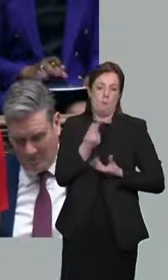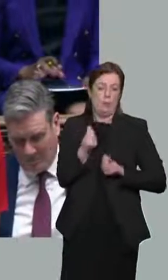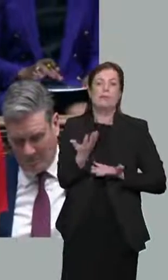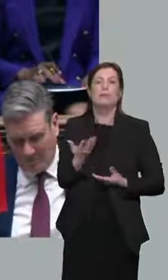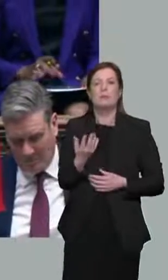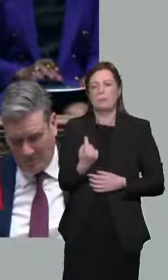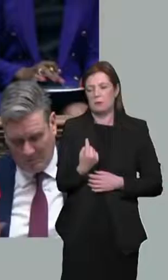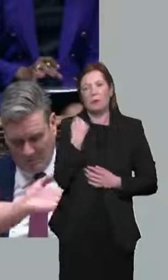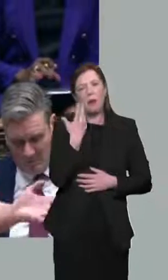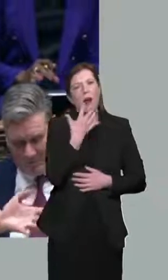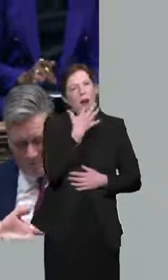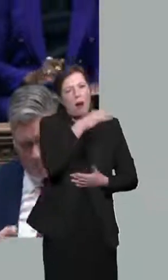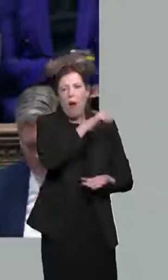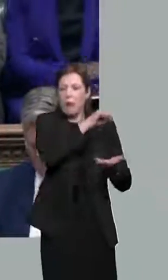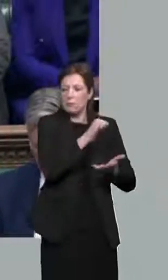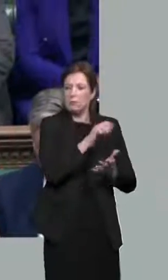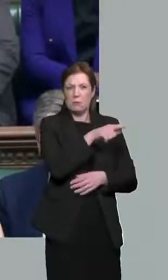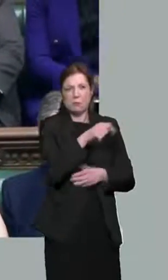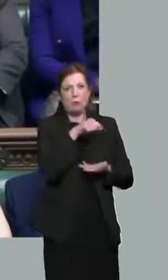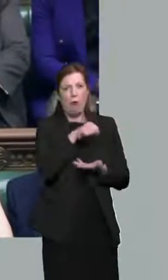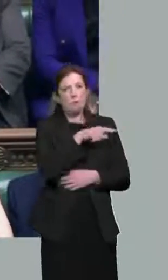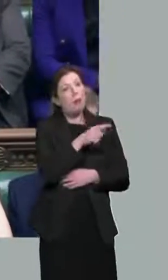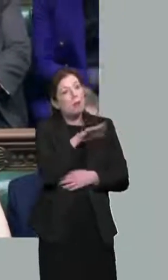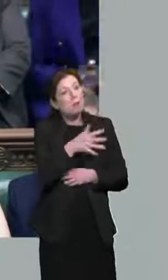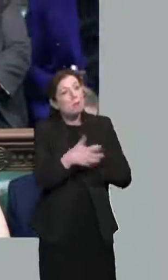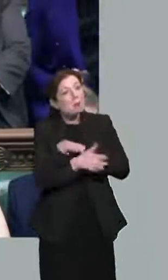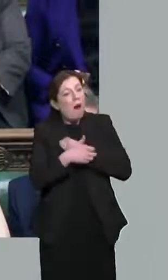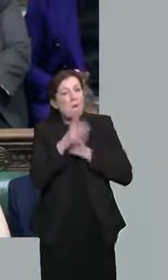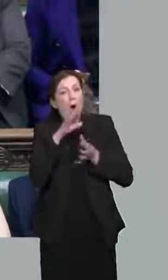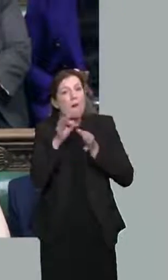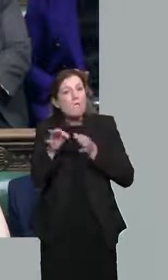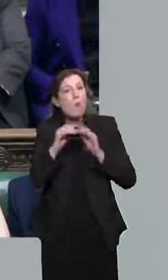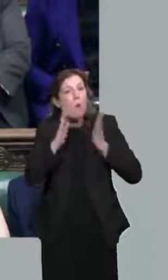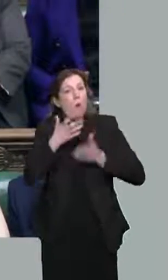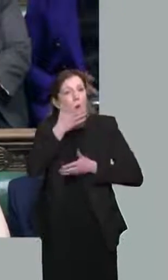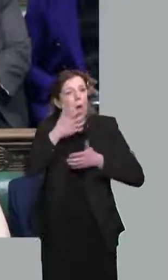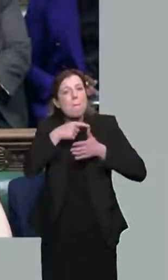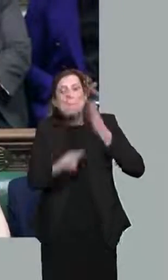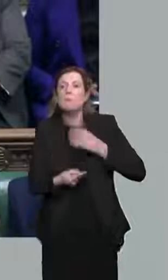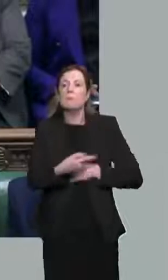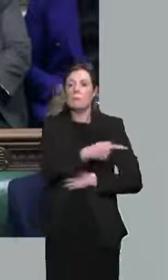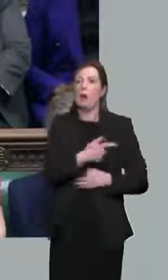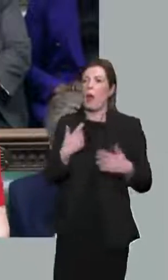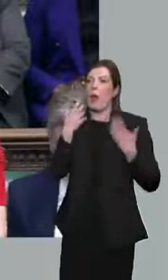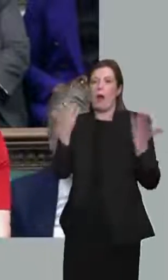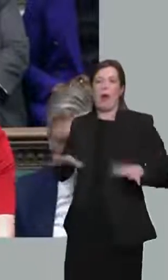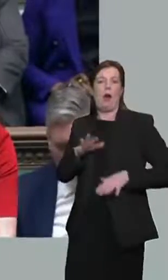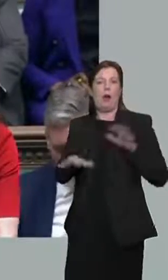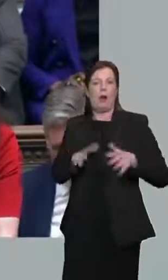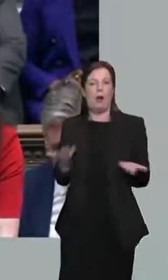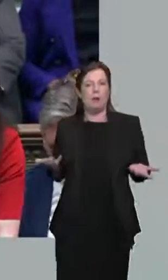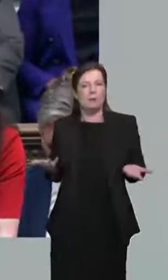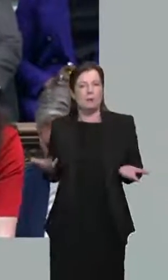was asked about fuel poverty, and he did not even know the numbers. It is shameful that he does not, because when Martin Lewis